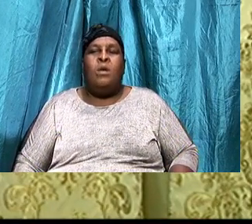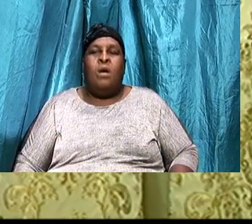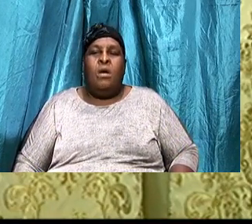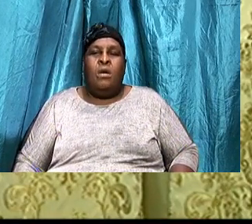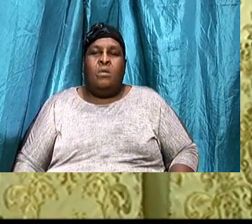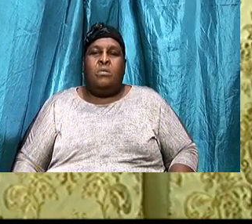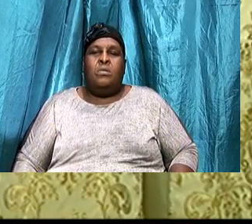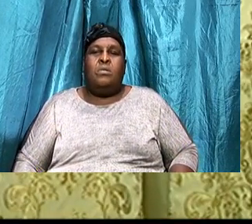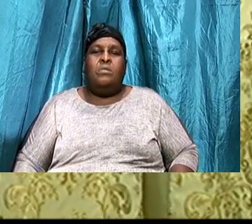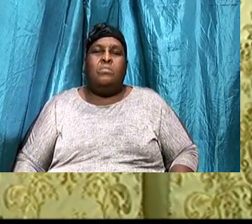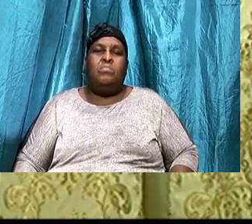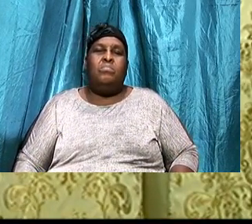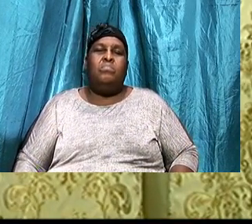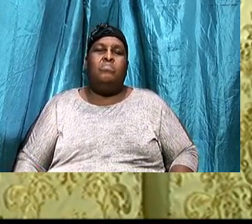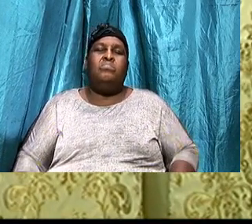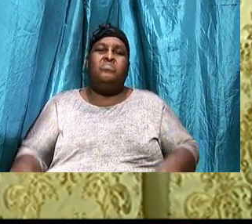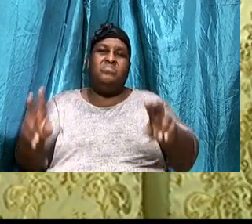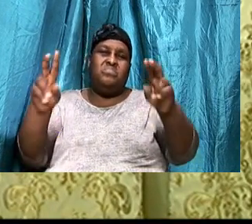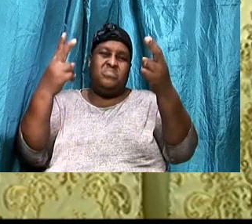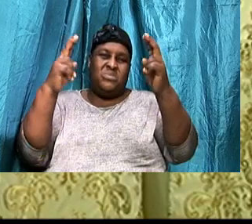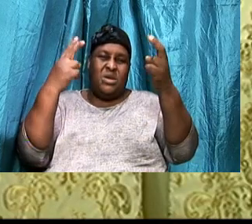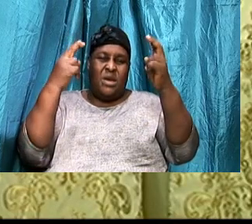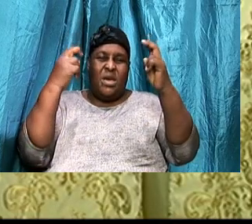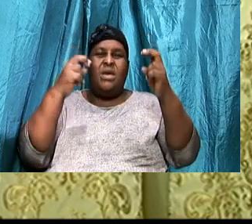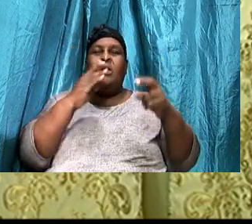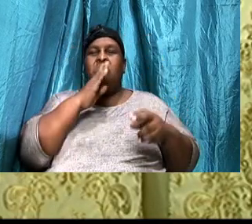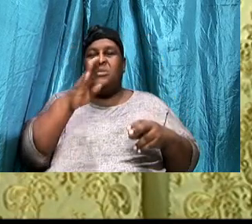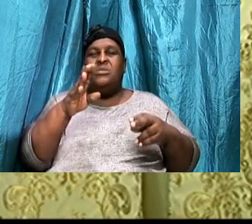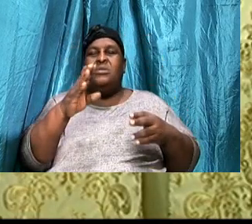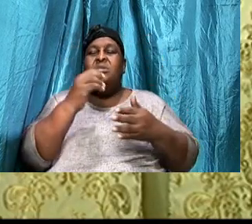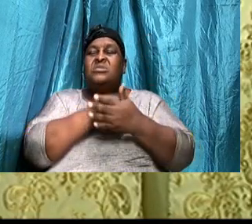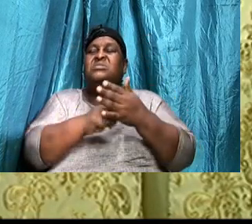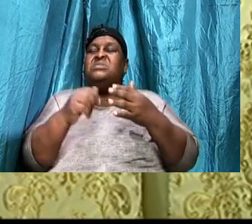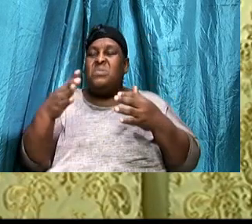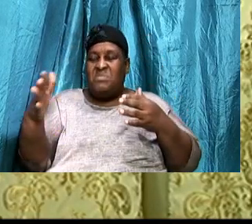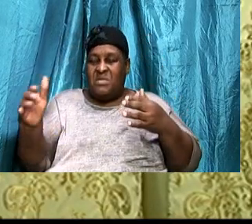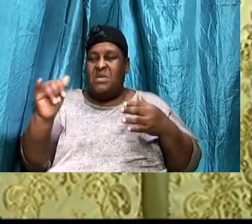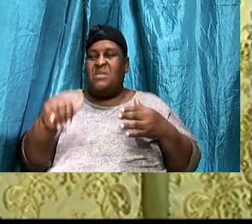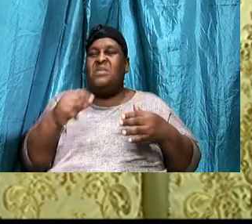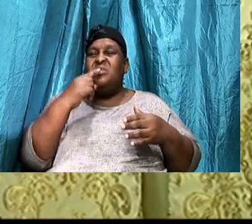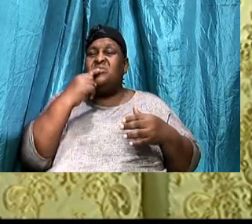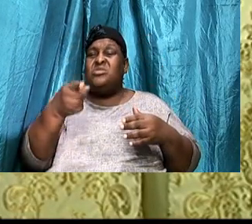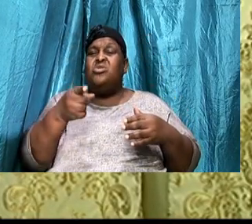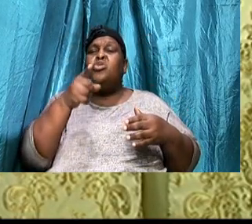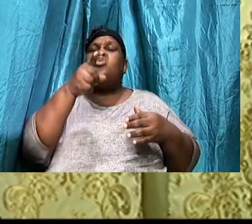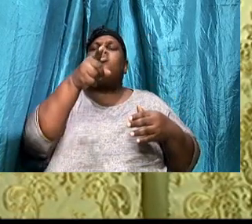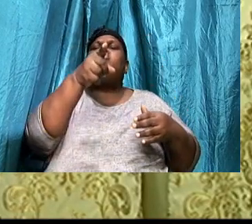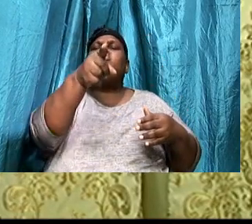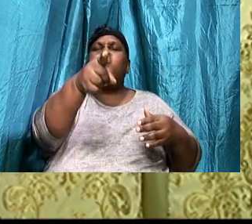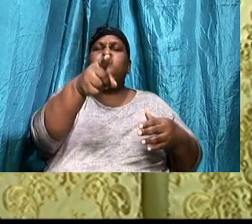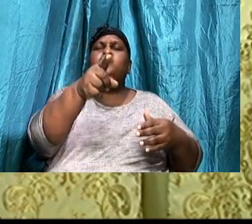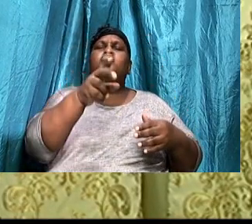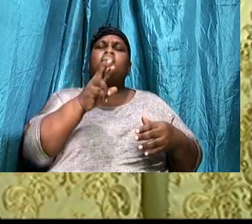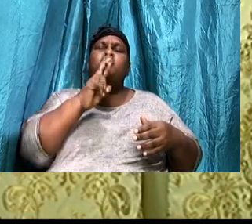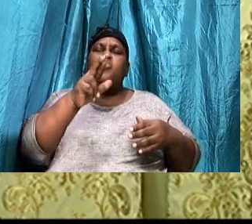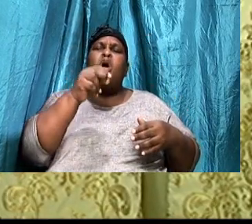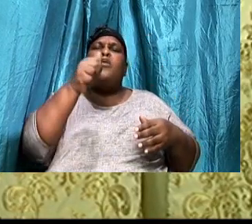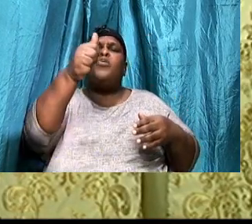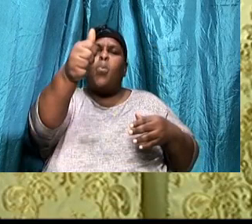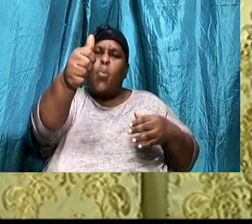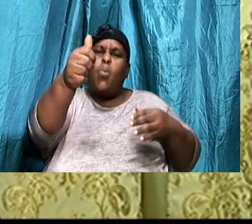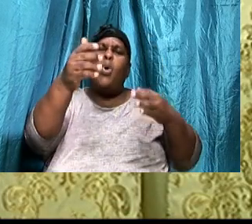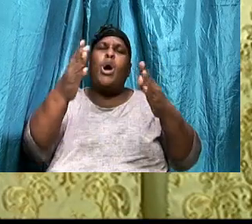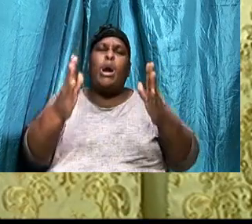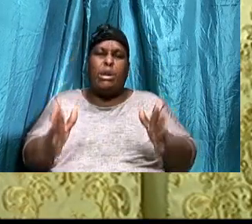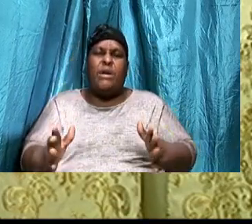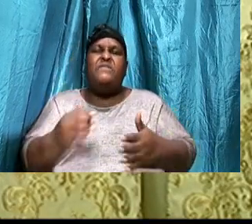A title deed, Is something, That says, You are the owner, Of something, Your motor